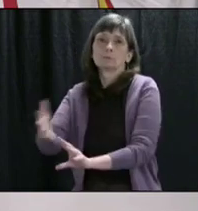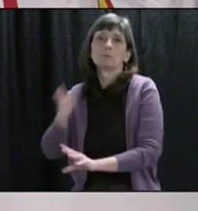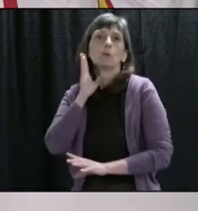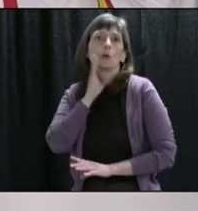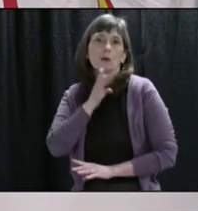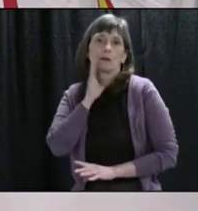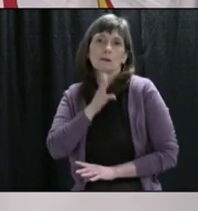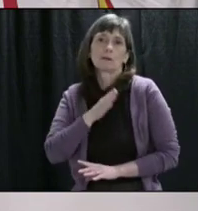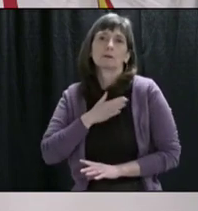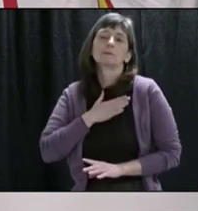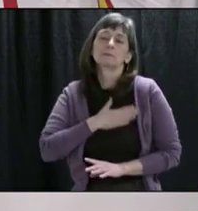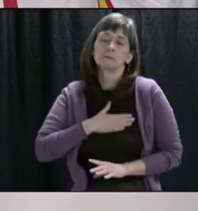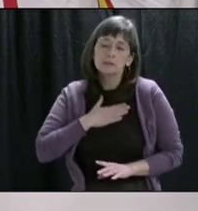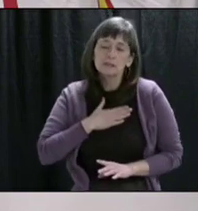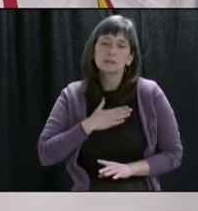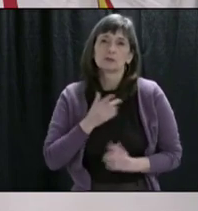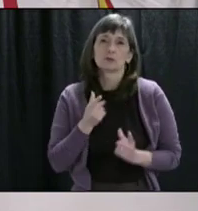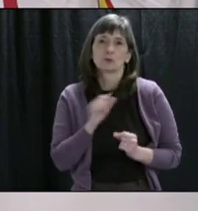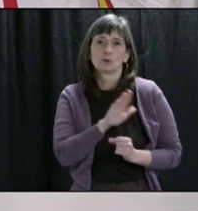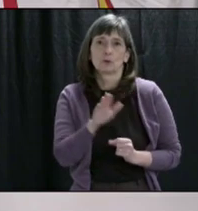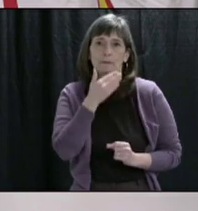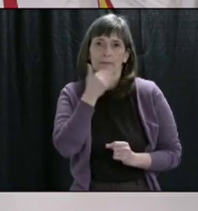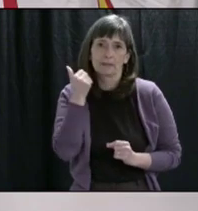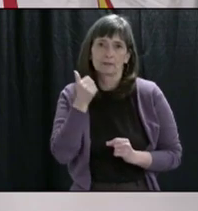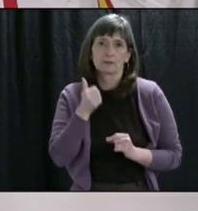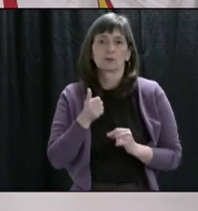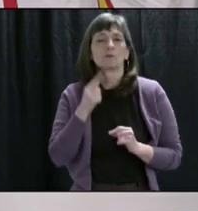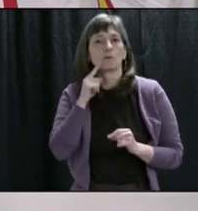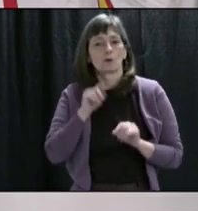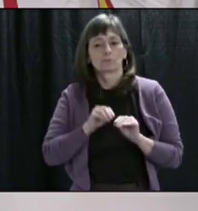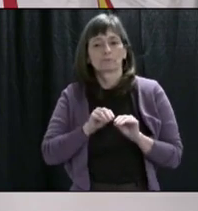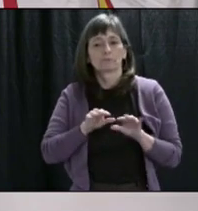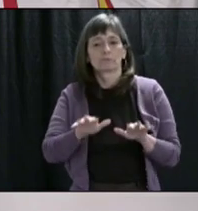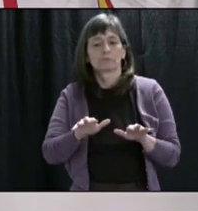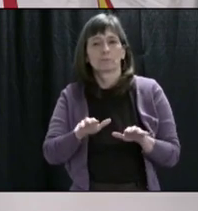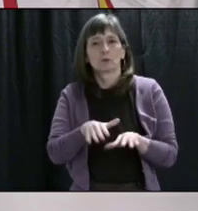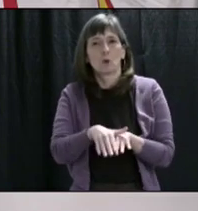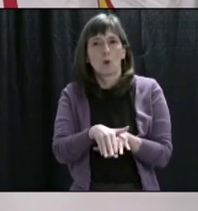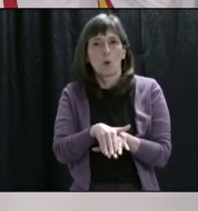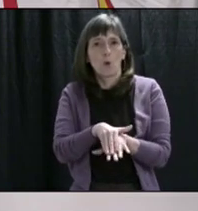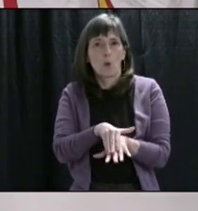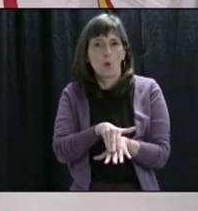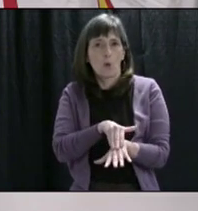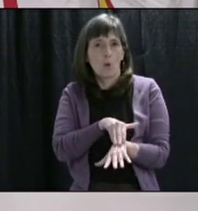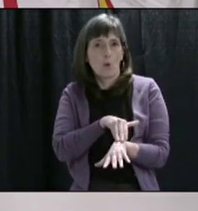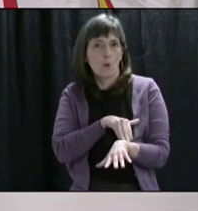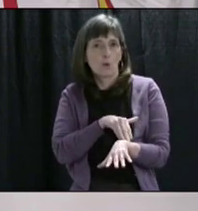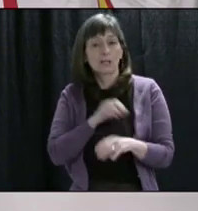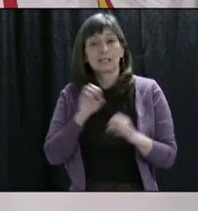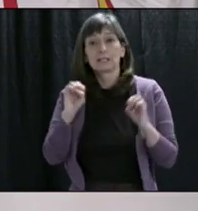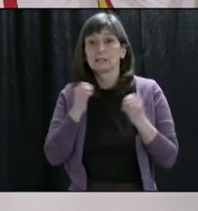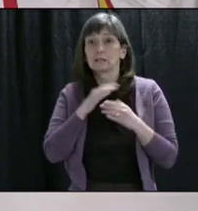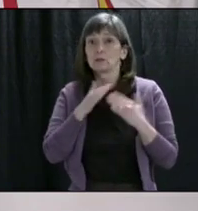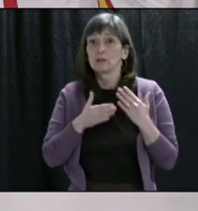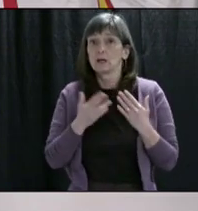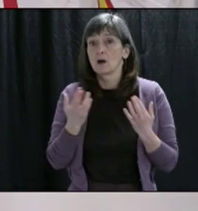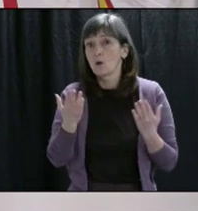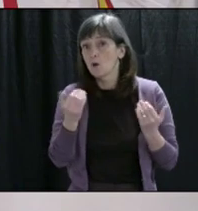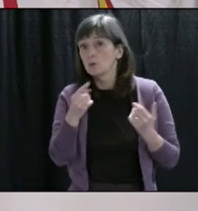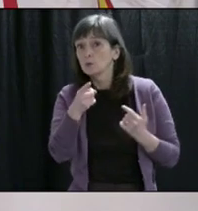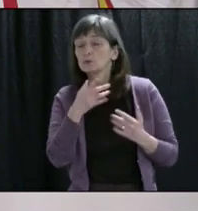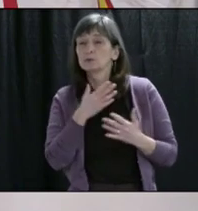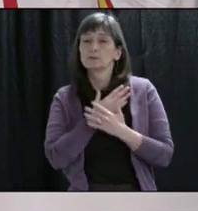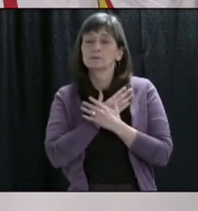in our communities. My wish for all of you this Easter weekend is to stay healthy and safe. May you find time to slow